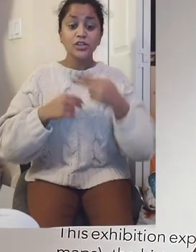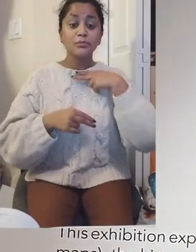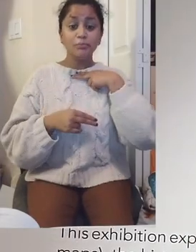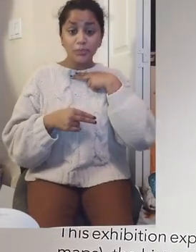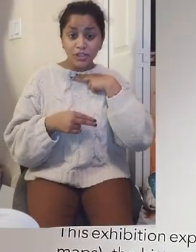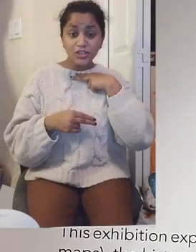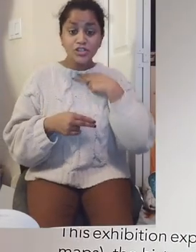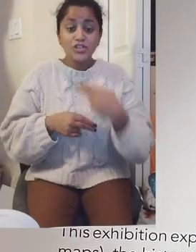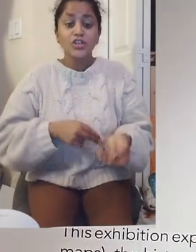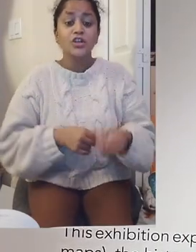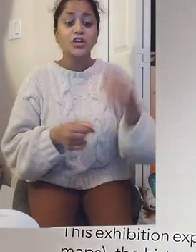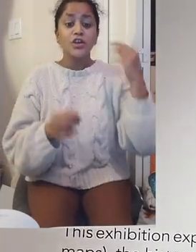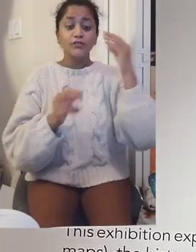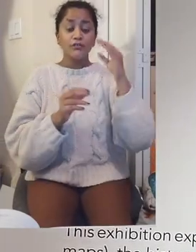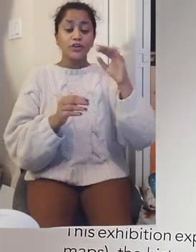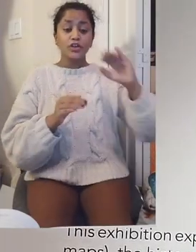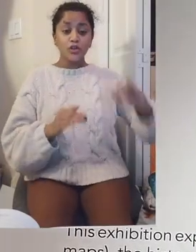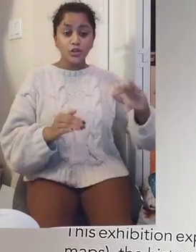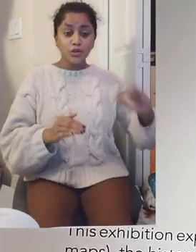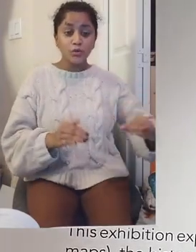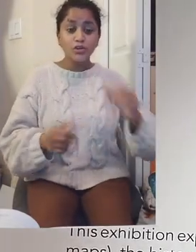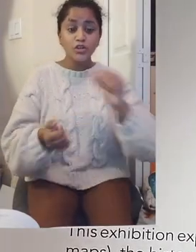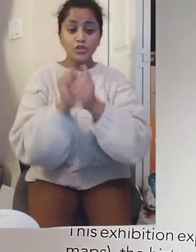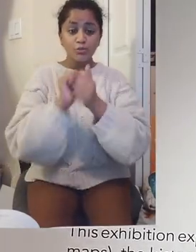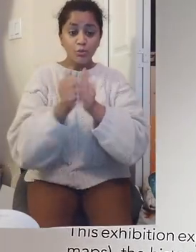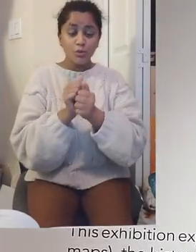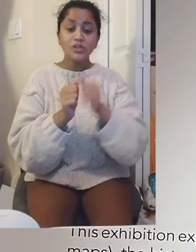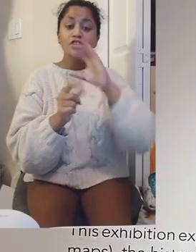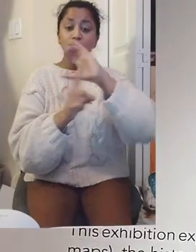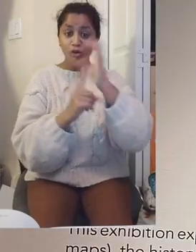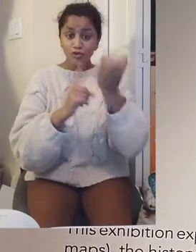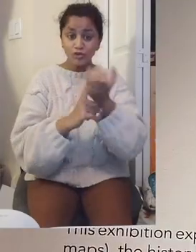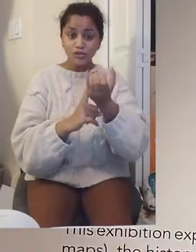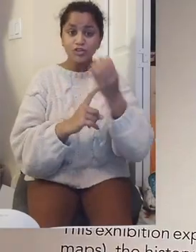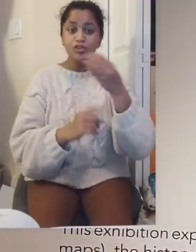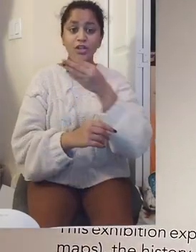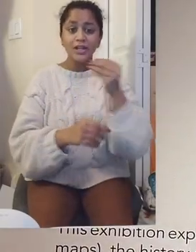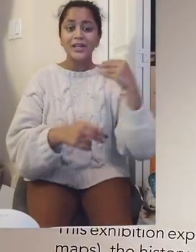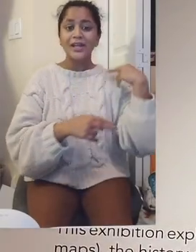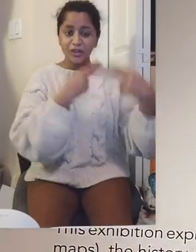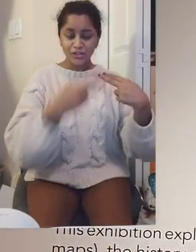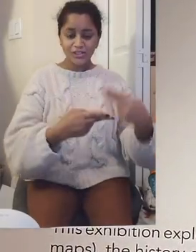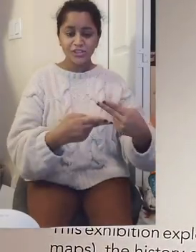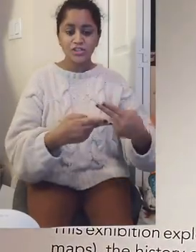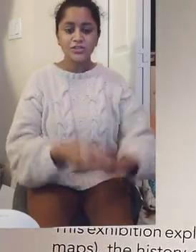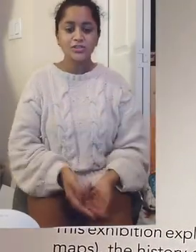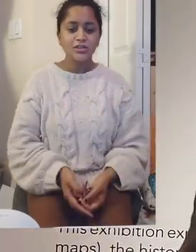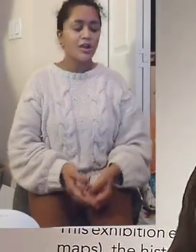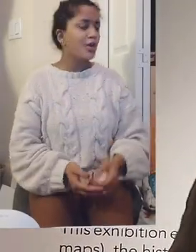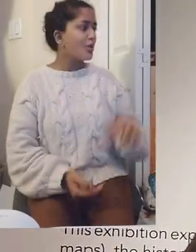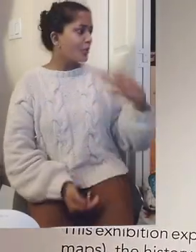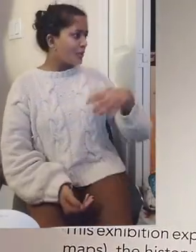Thank you very much. Thank problem. little brother. He's talking about you for us.